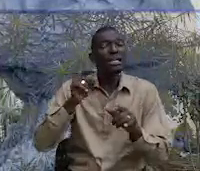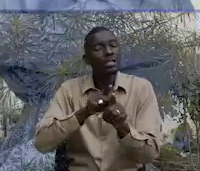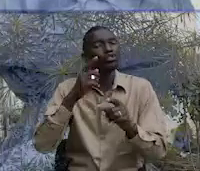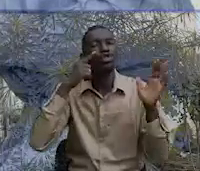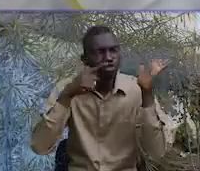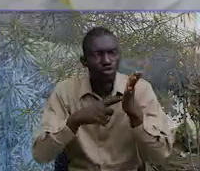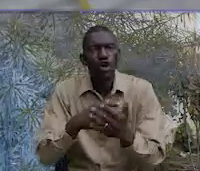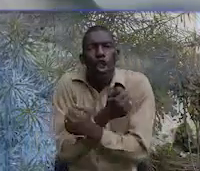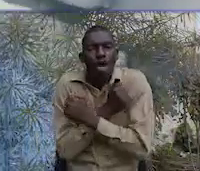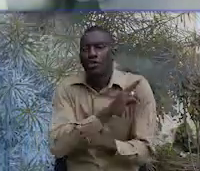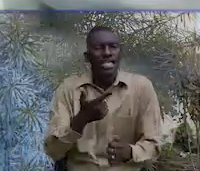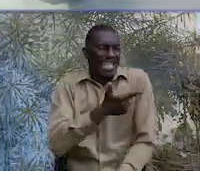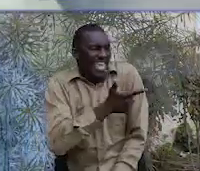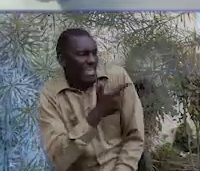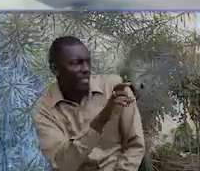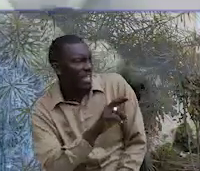get to.